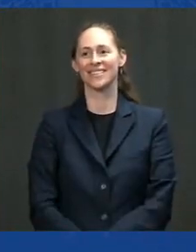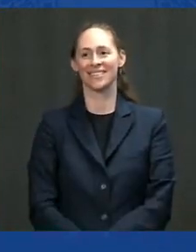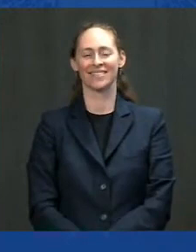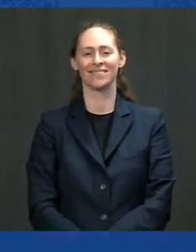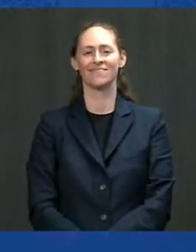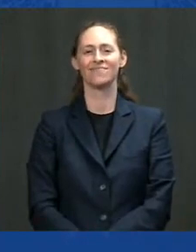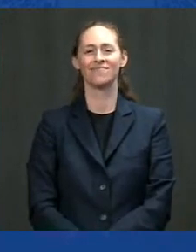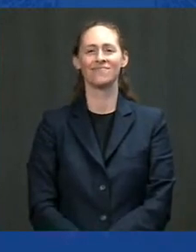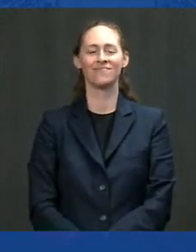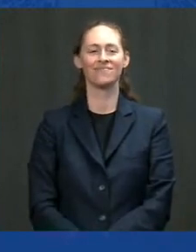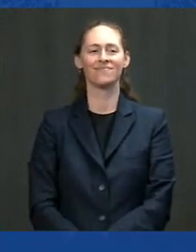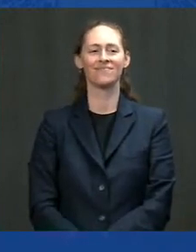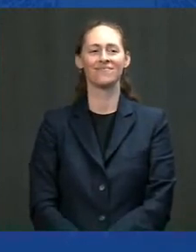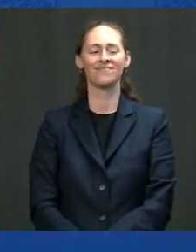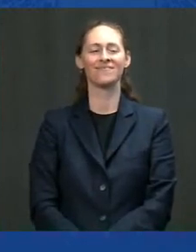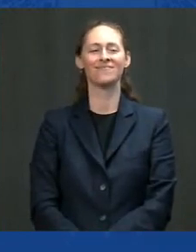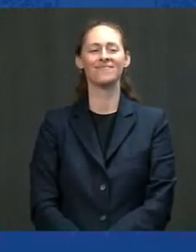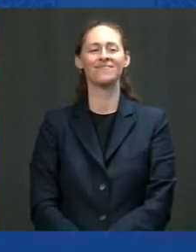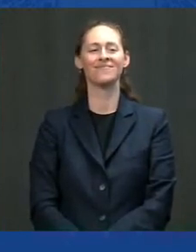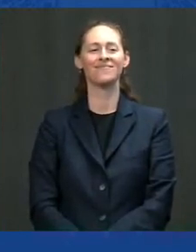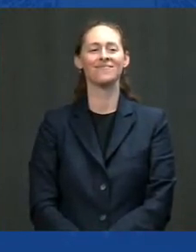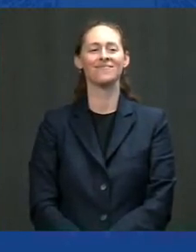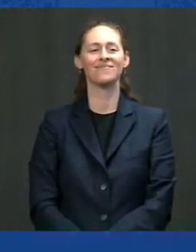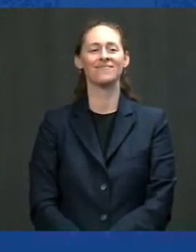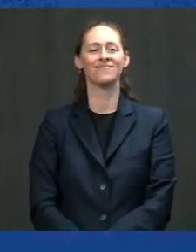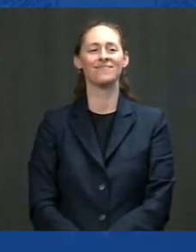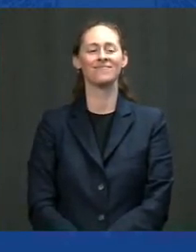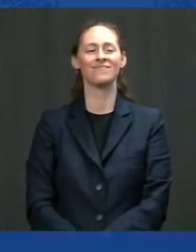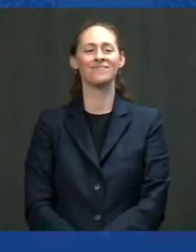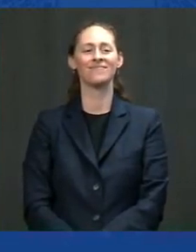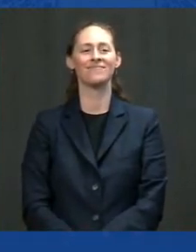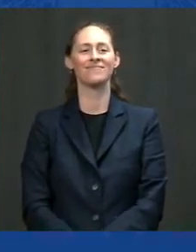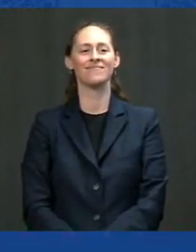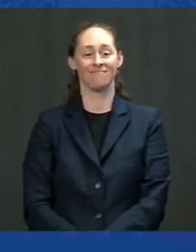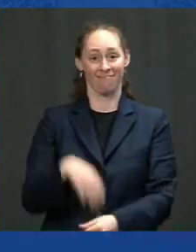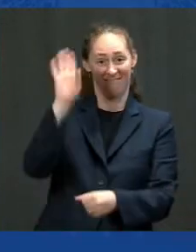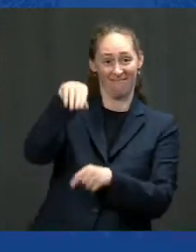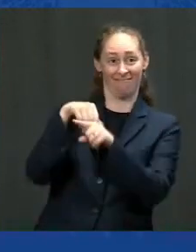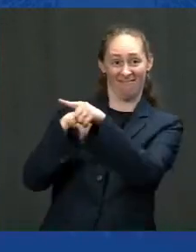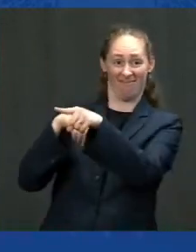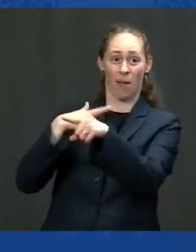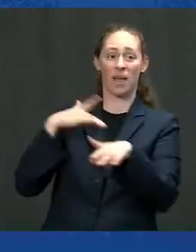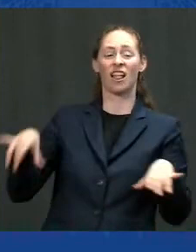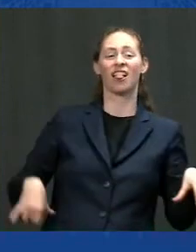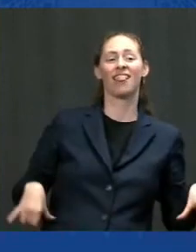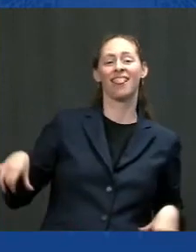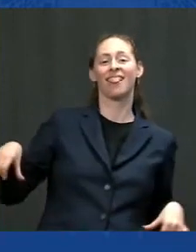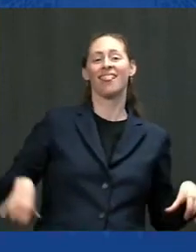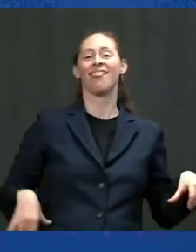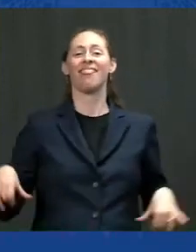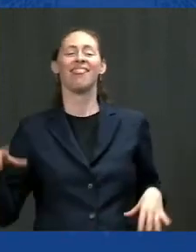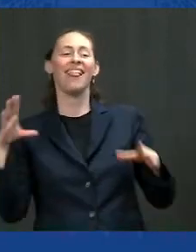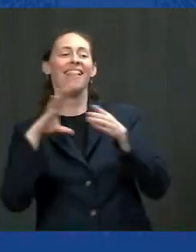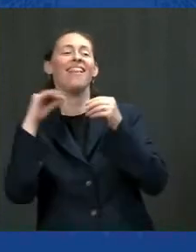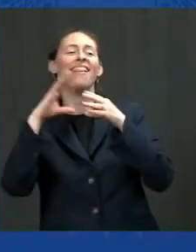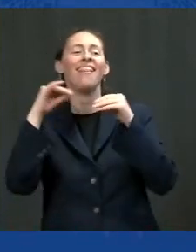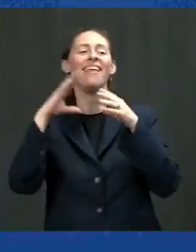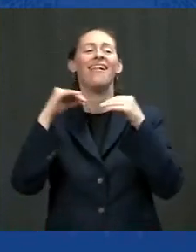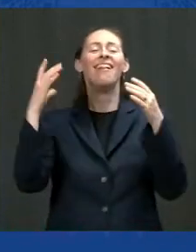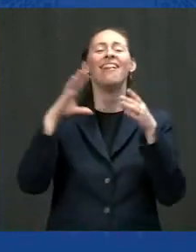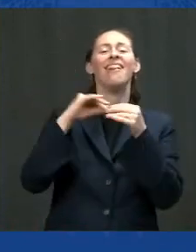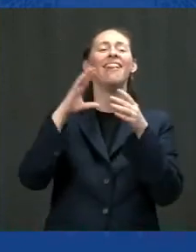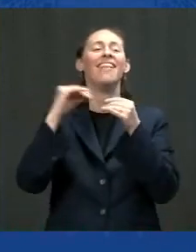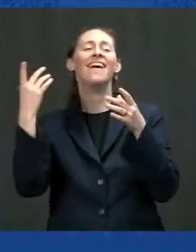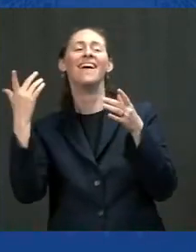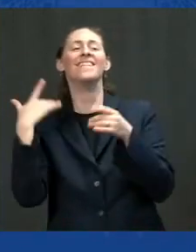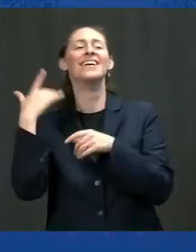and they say up in scranton she's bragging on you all you don't say you all up there they say that in delaware but you know you do because you